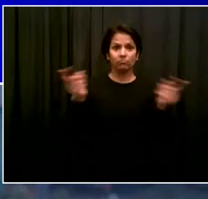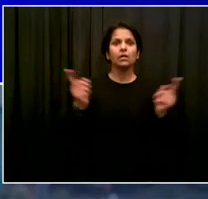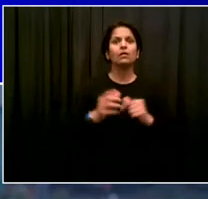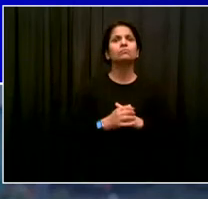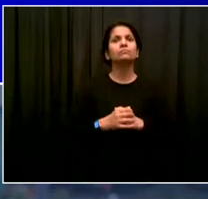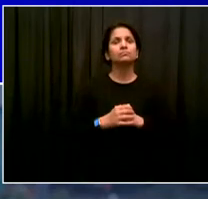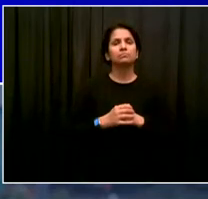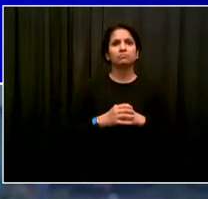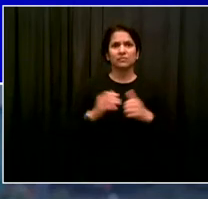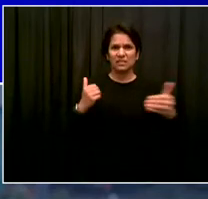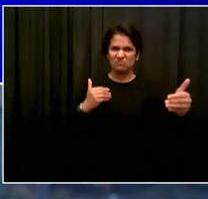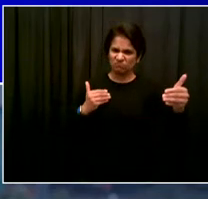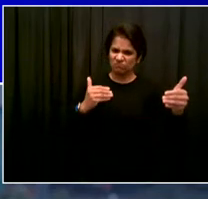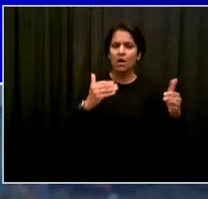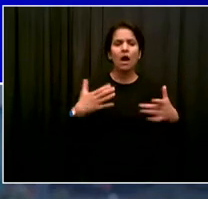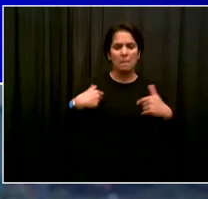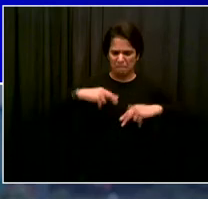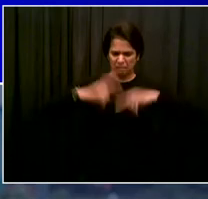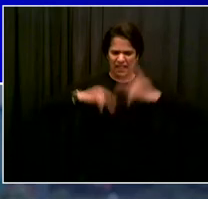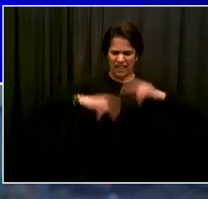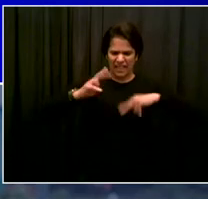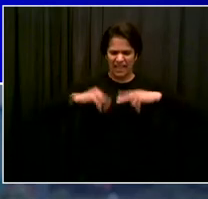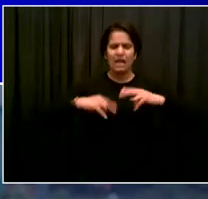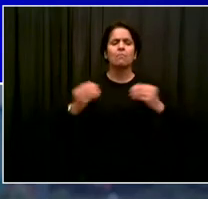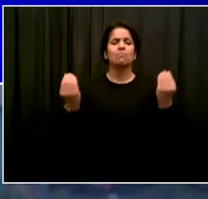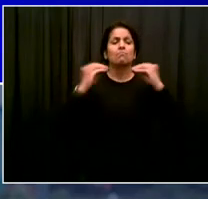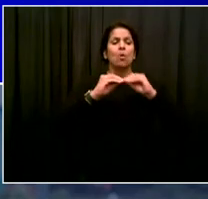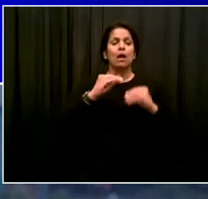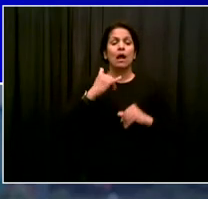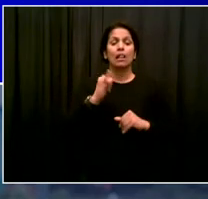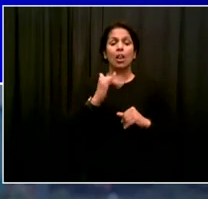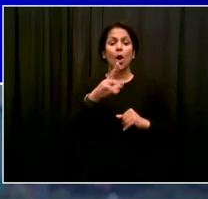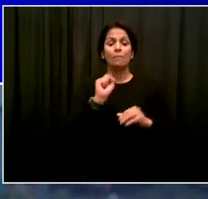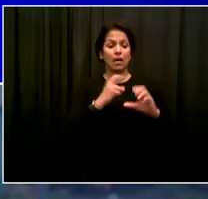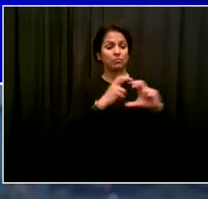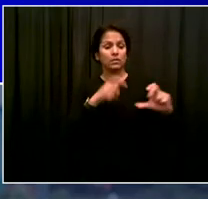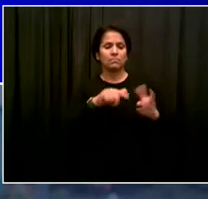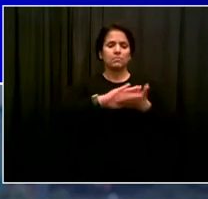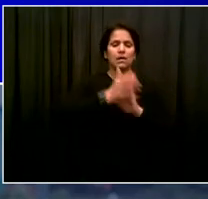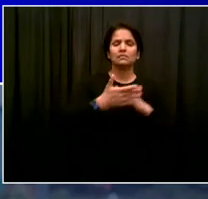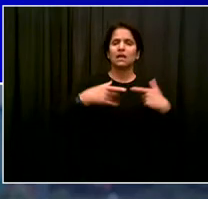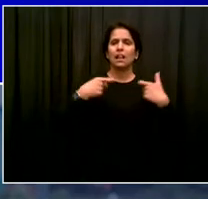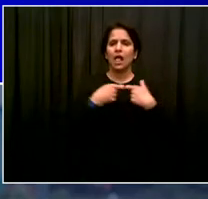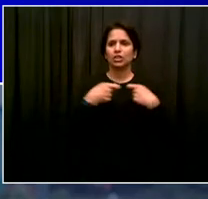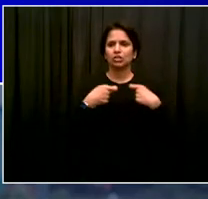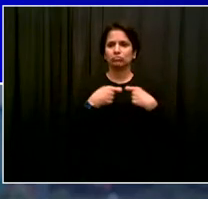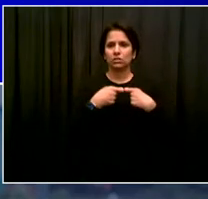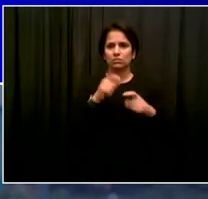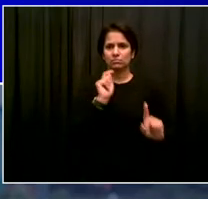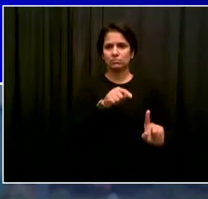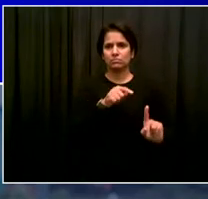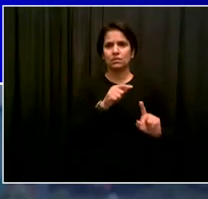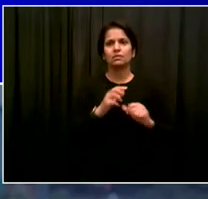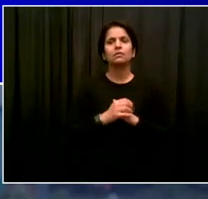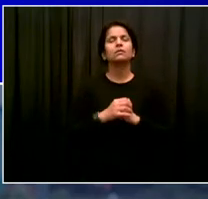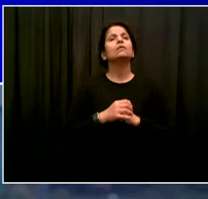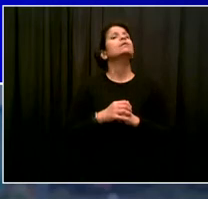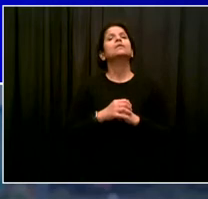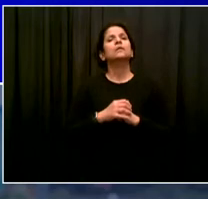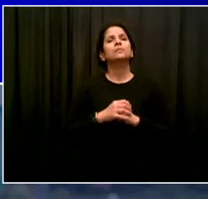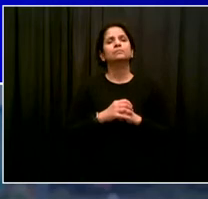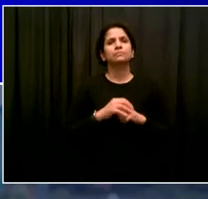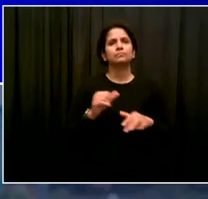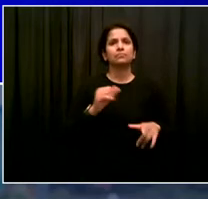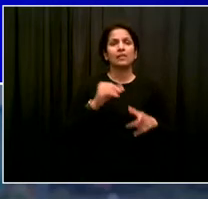we're going to be phasing in starting immediately 75 electric buses over the next two years and our new public